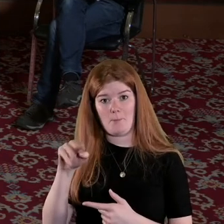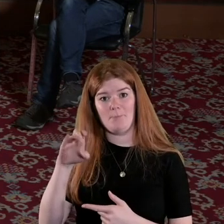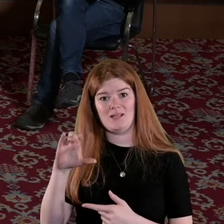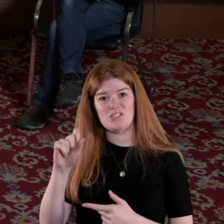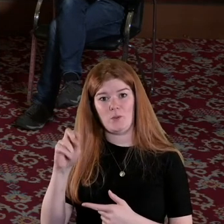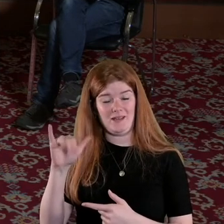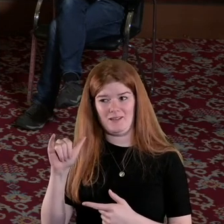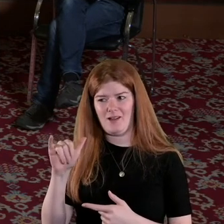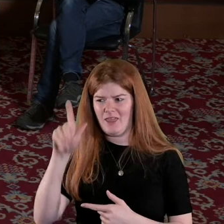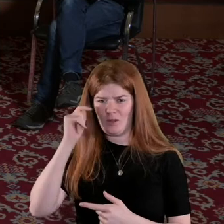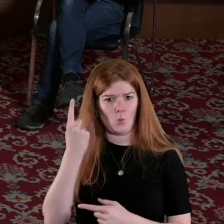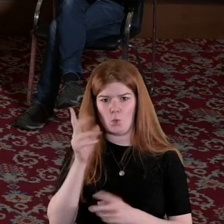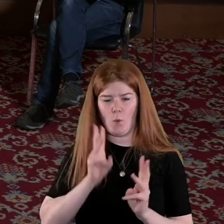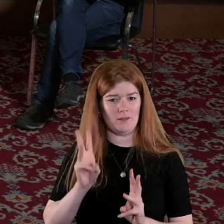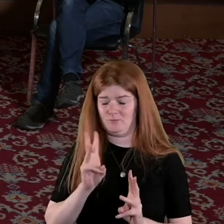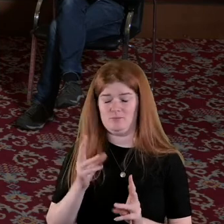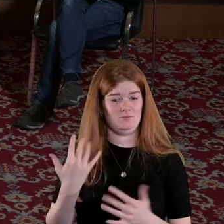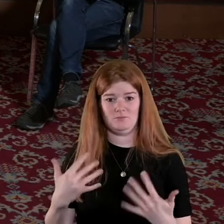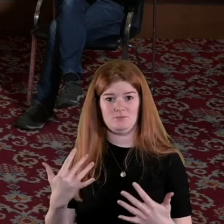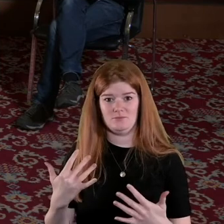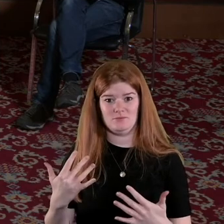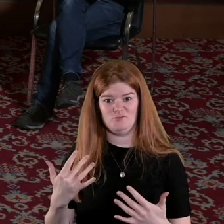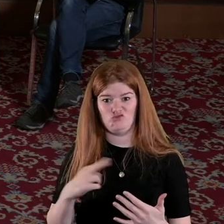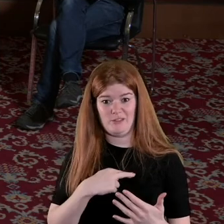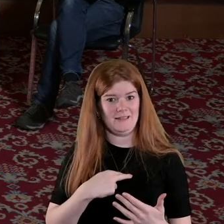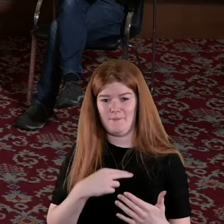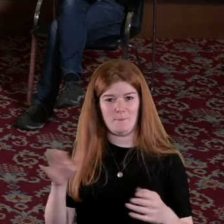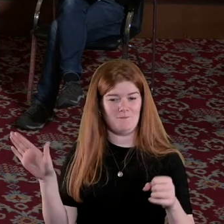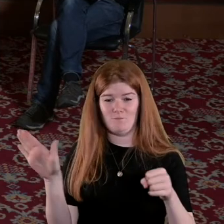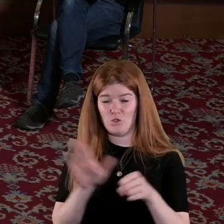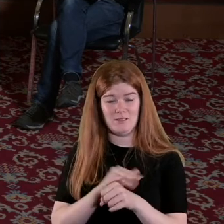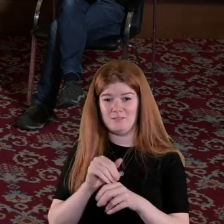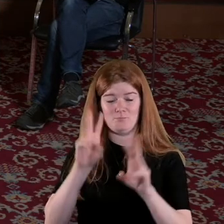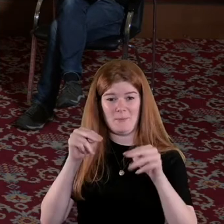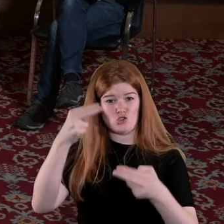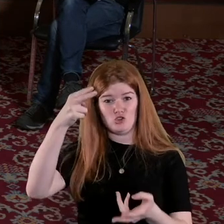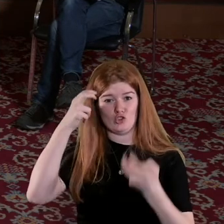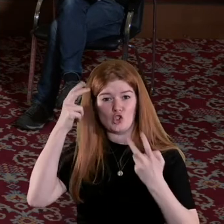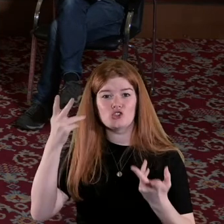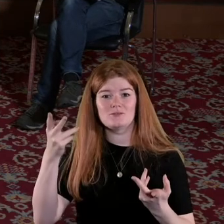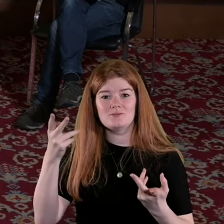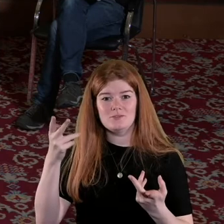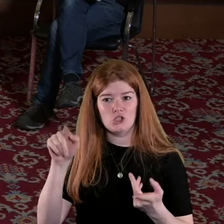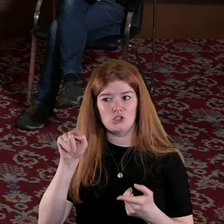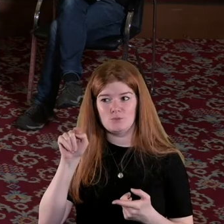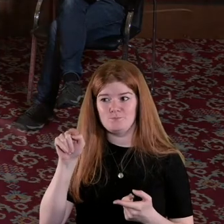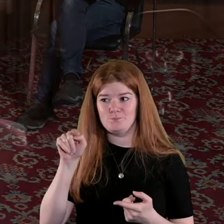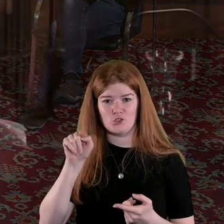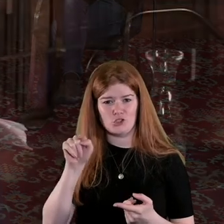again I think someone who's completely has been kind of misunderstood as well she was